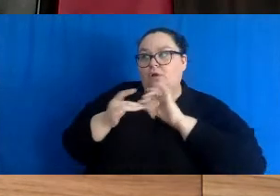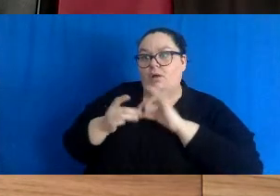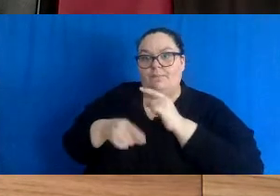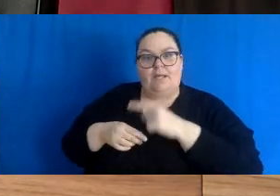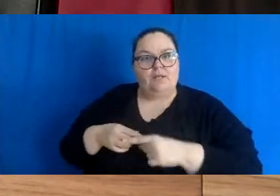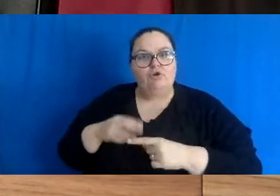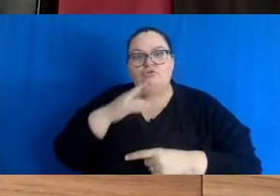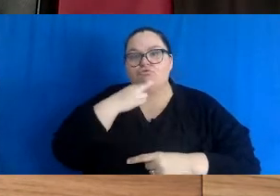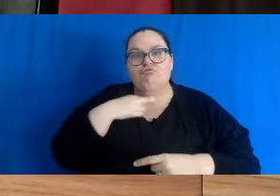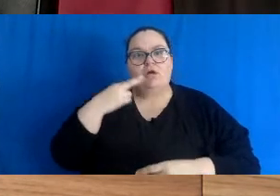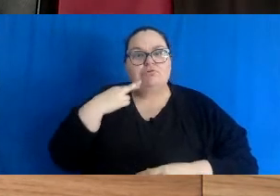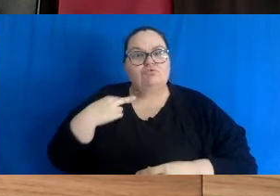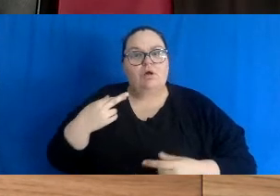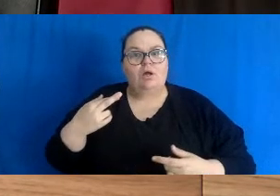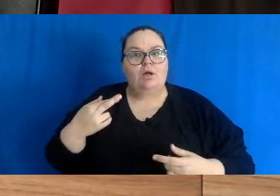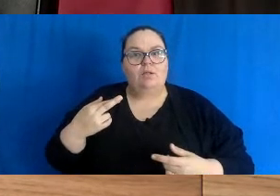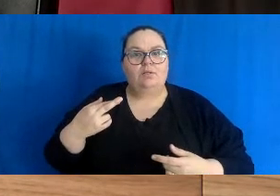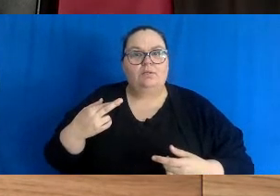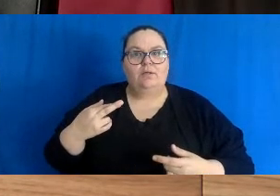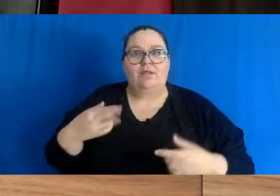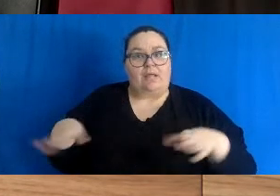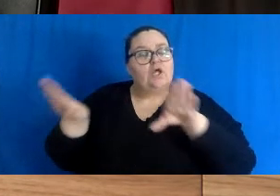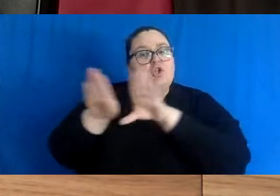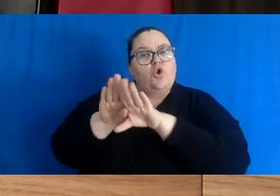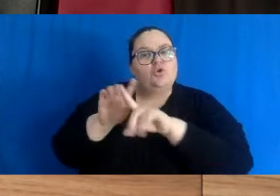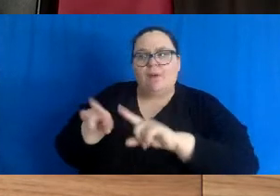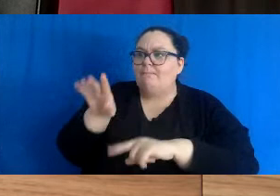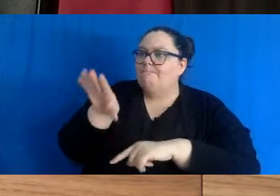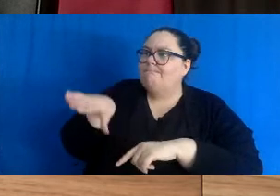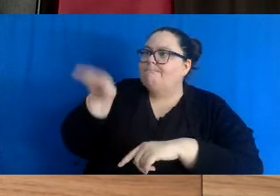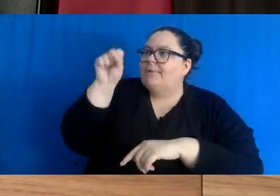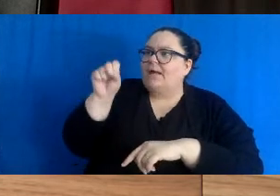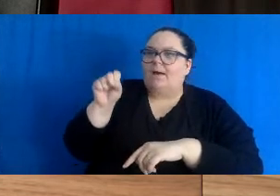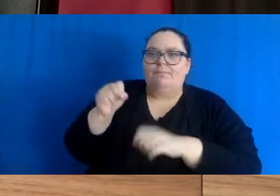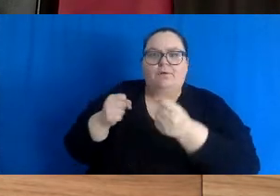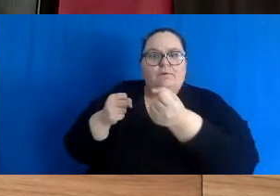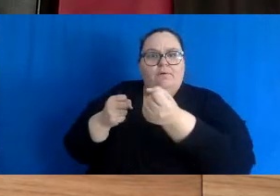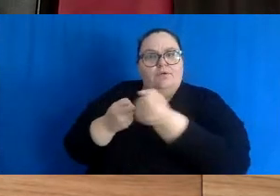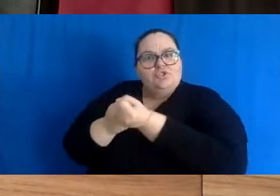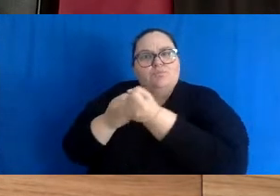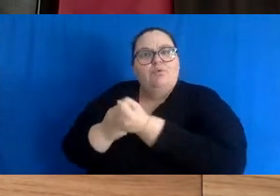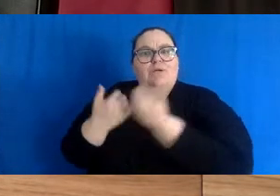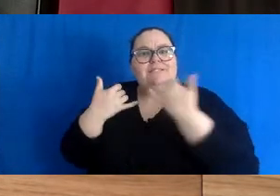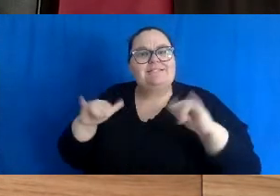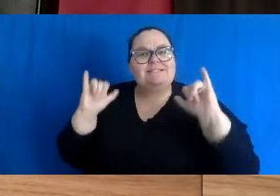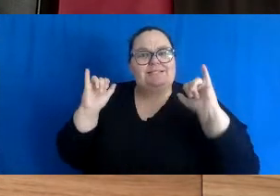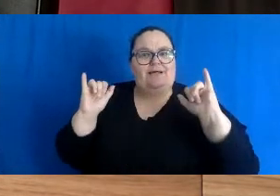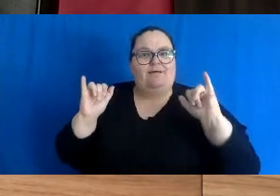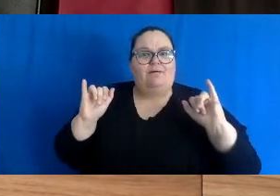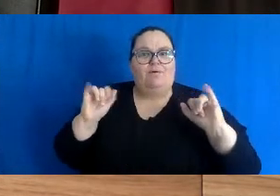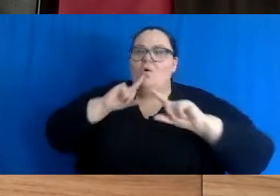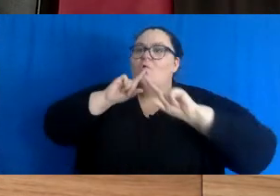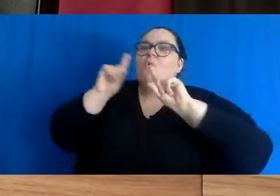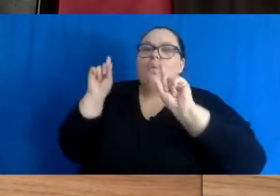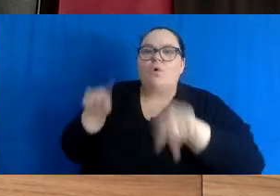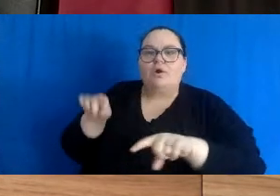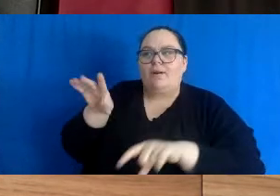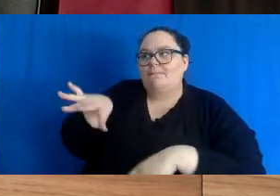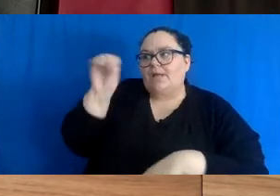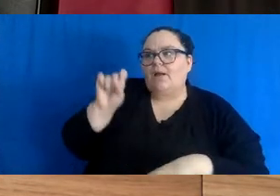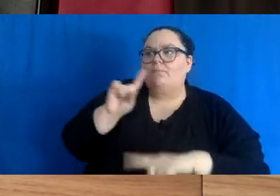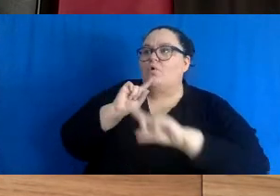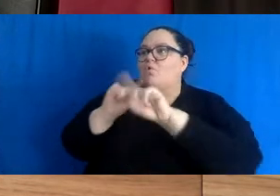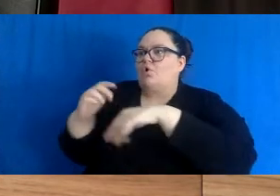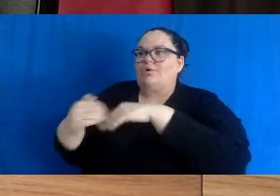restaurants take a hit here. We're thankful. And we're thankful that people will support industry, business by ordering out and things like that. And